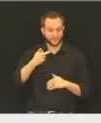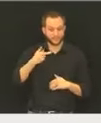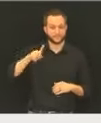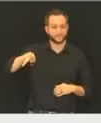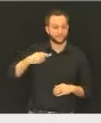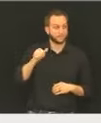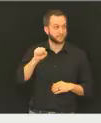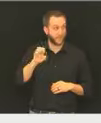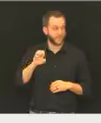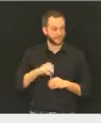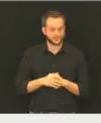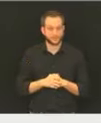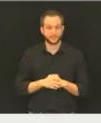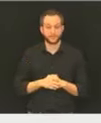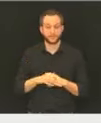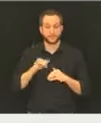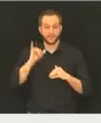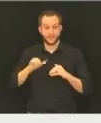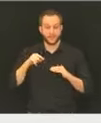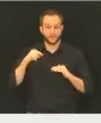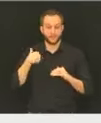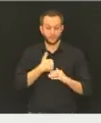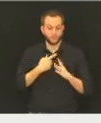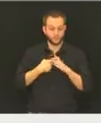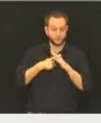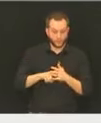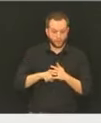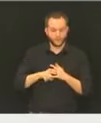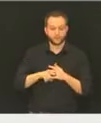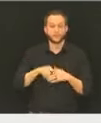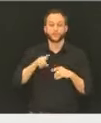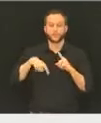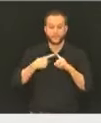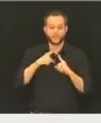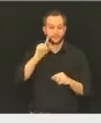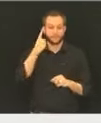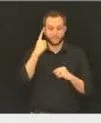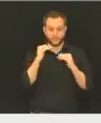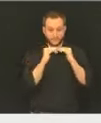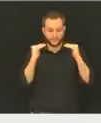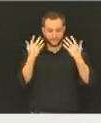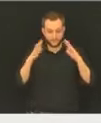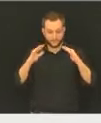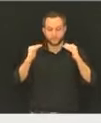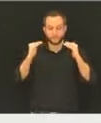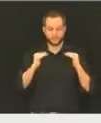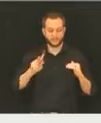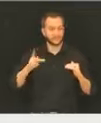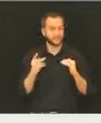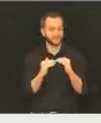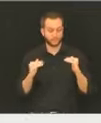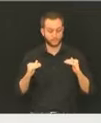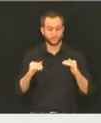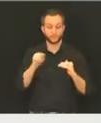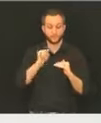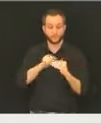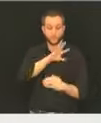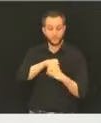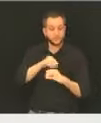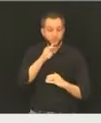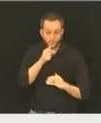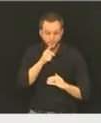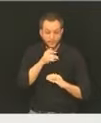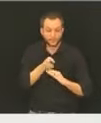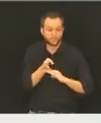have gone through tier one. Again, we'll include all those in the previous phases